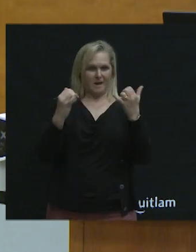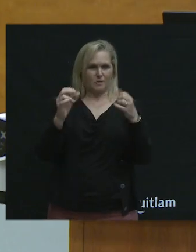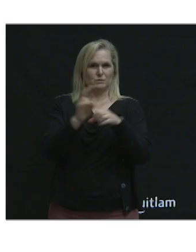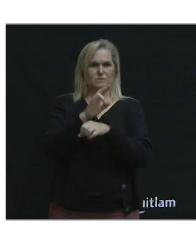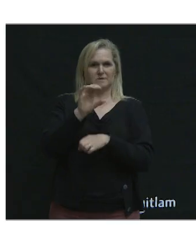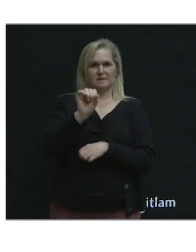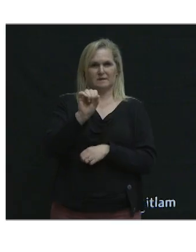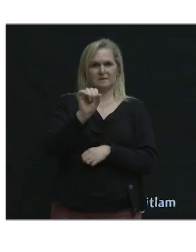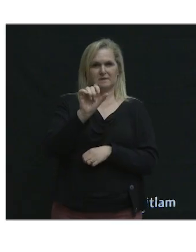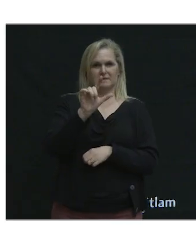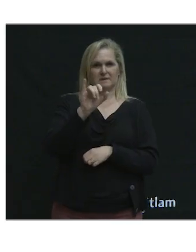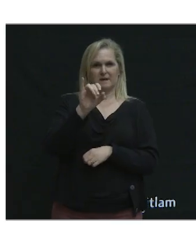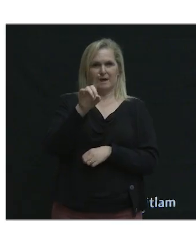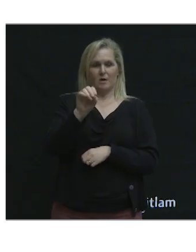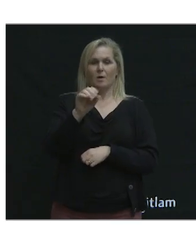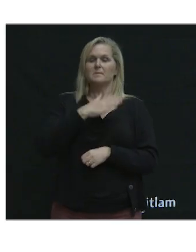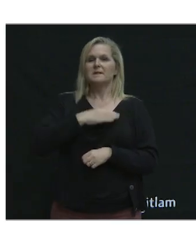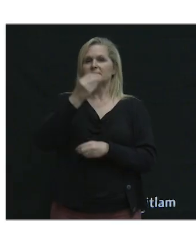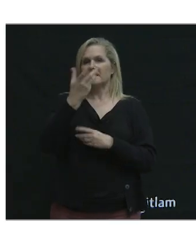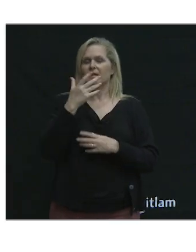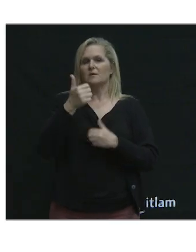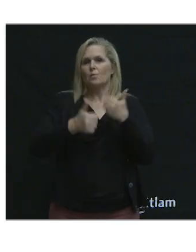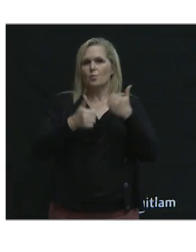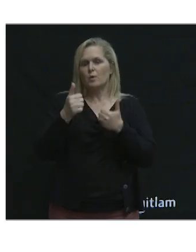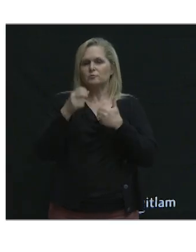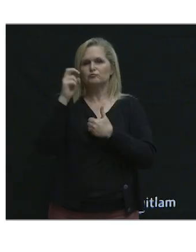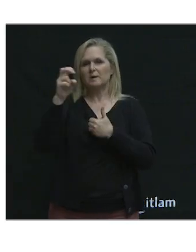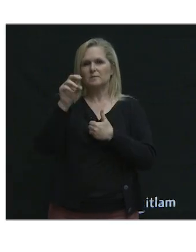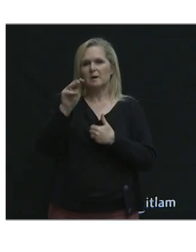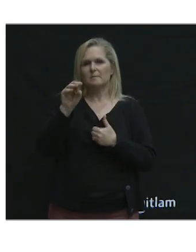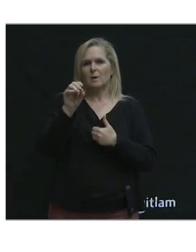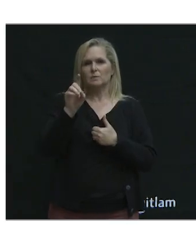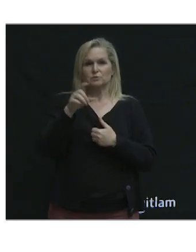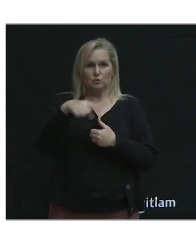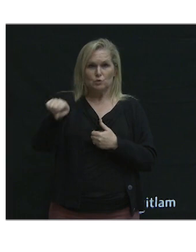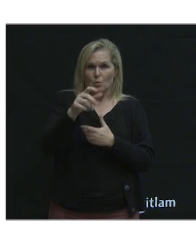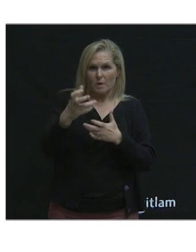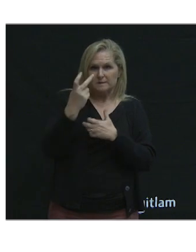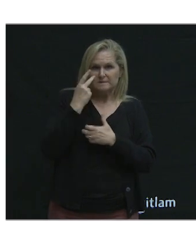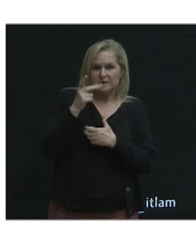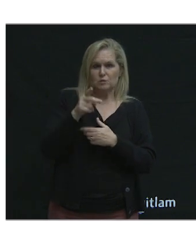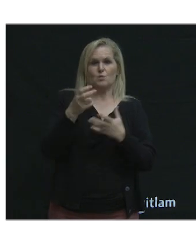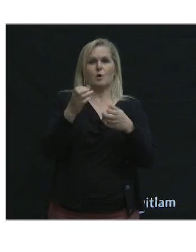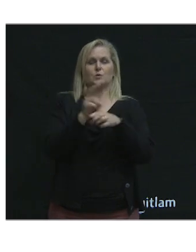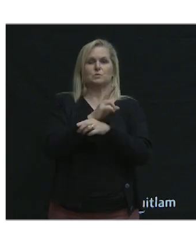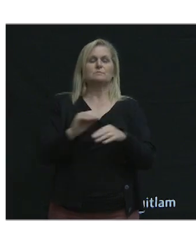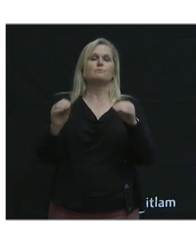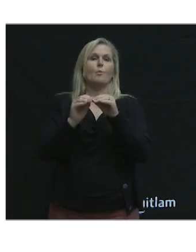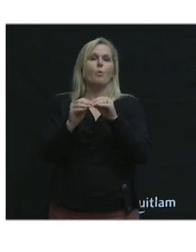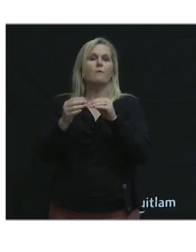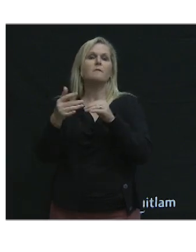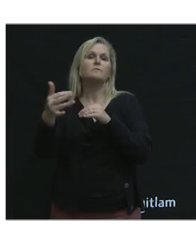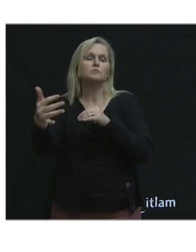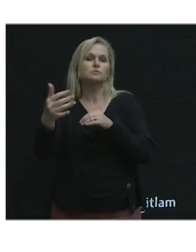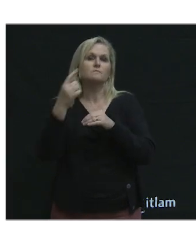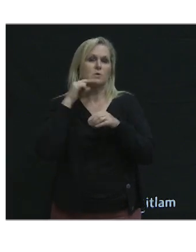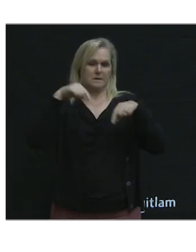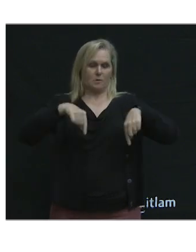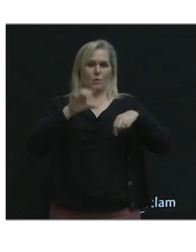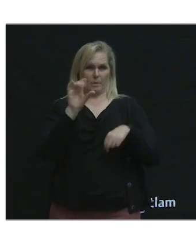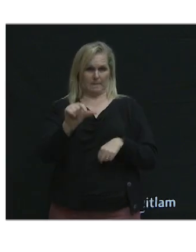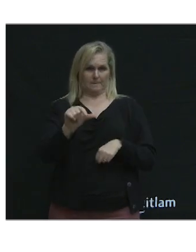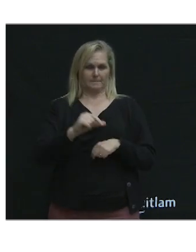can you tell us which transportation modes you wish to see, you wish to use more of in the future? In Coquitlam.